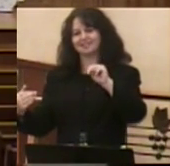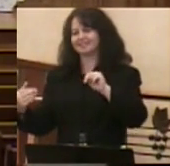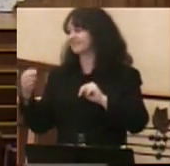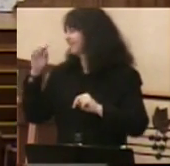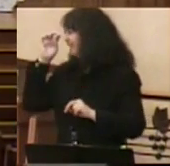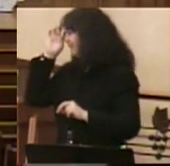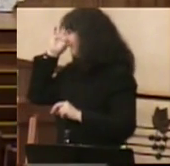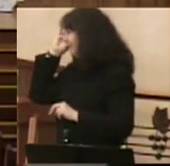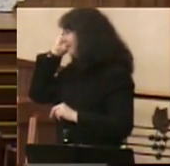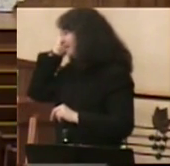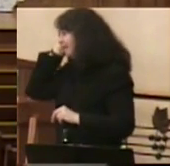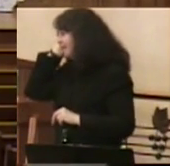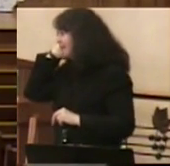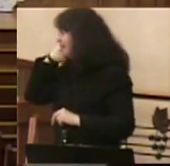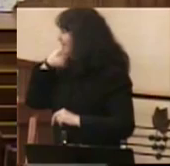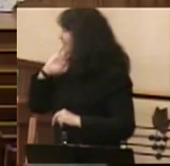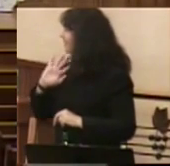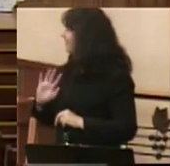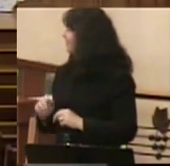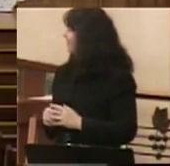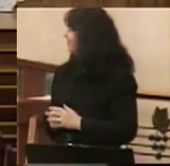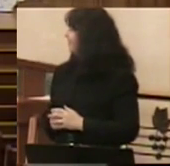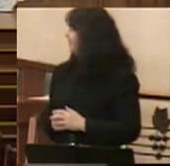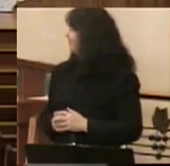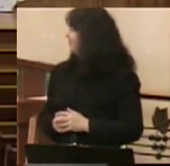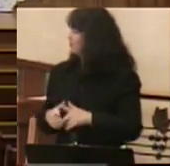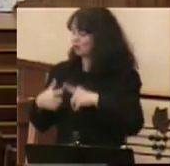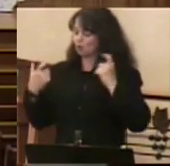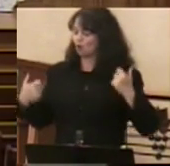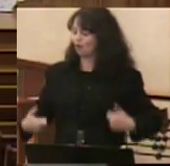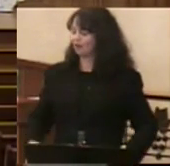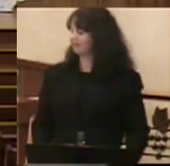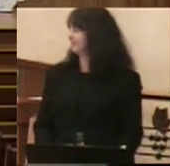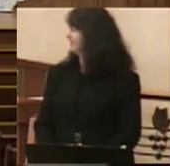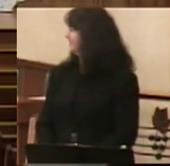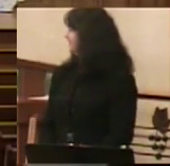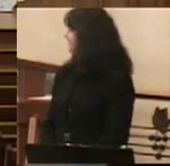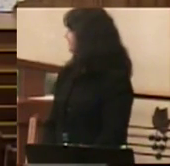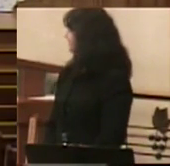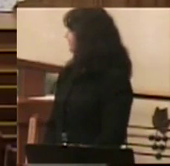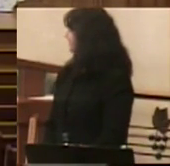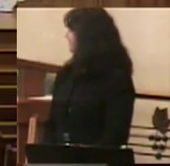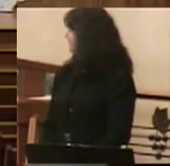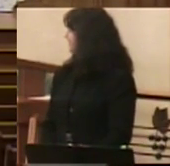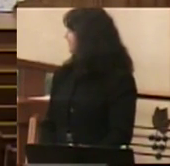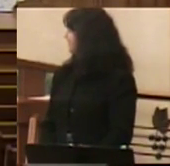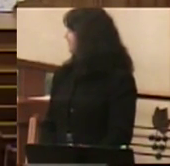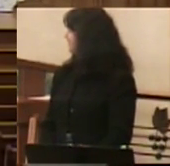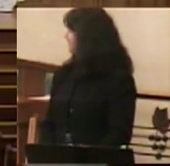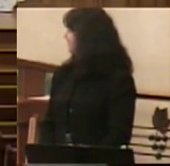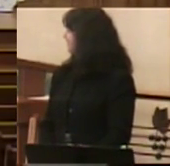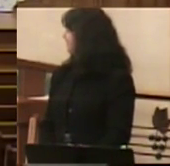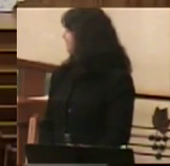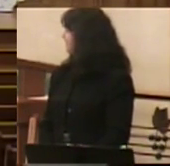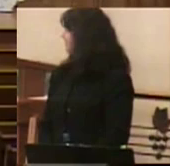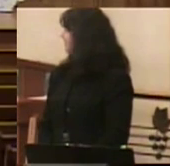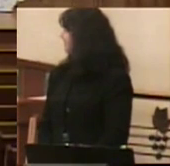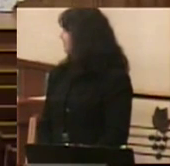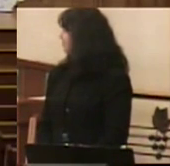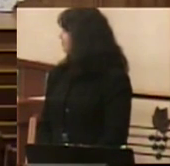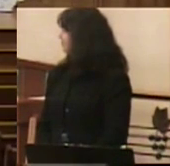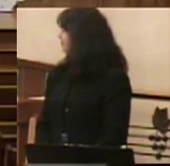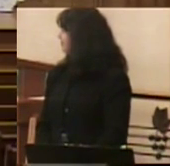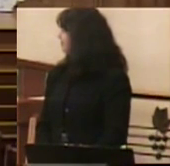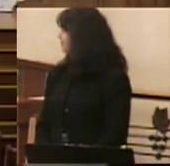And I'll have you take off your shepherding robe. And wearing these robes of